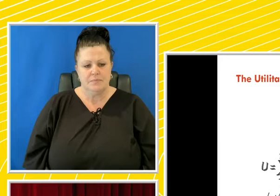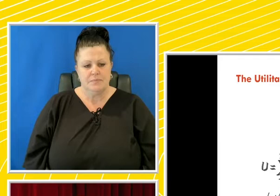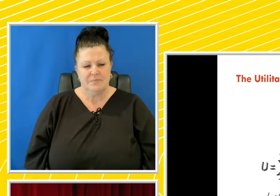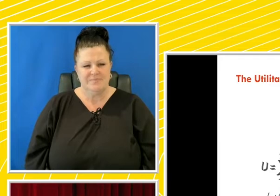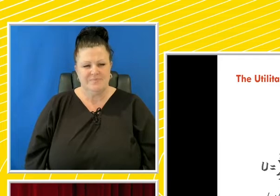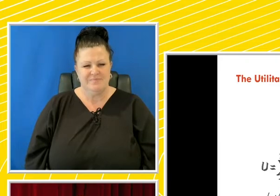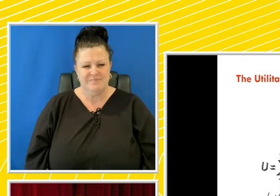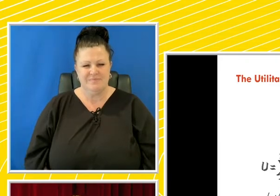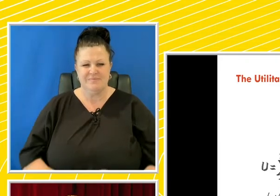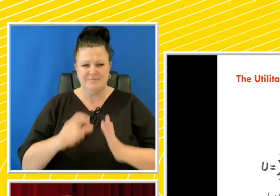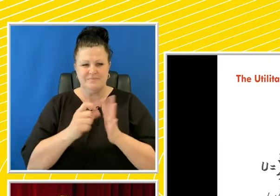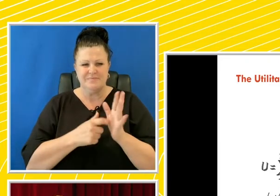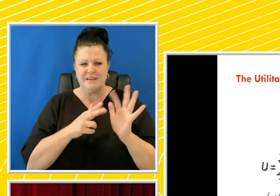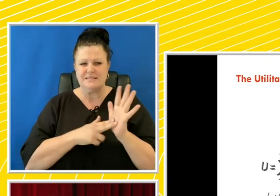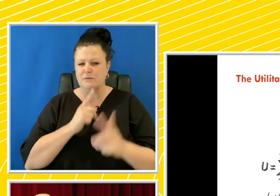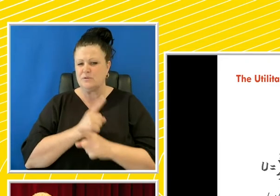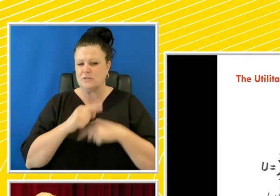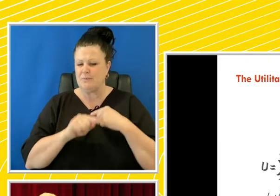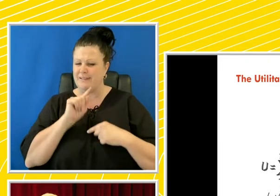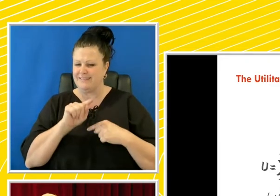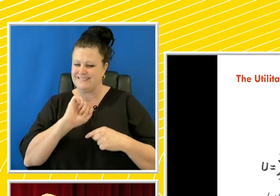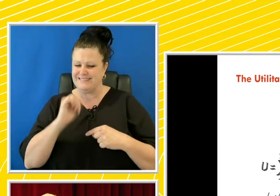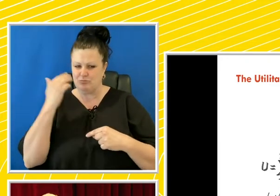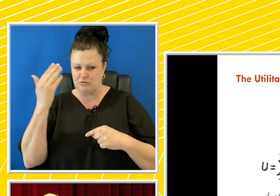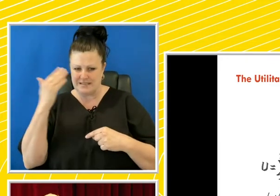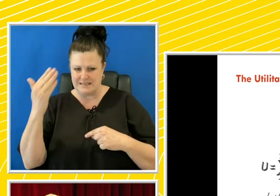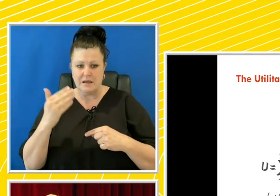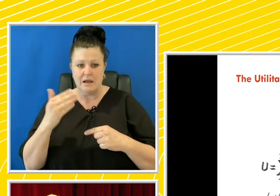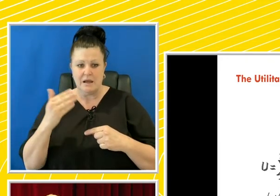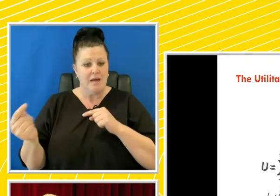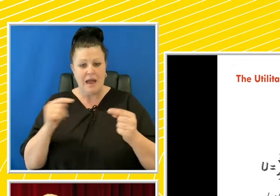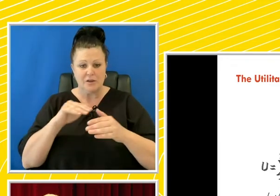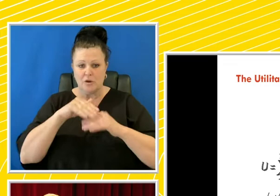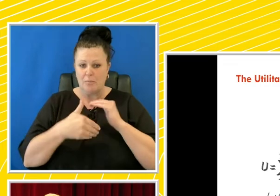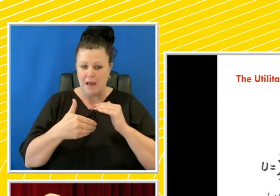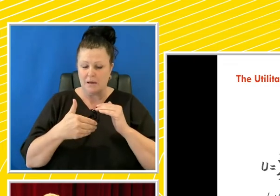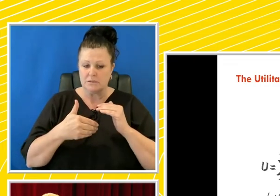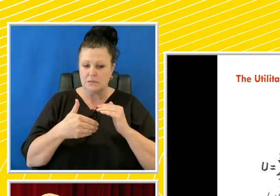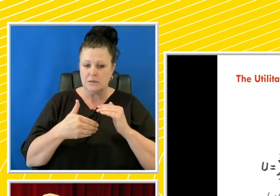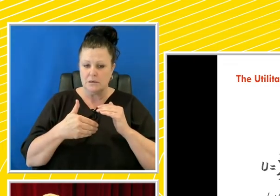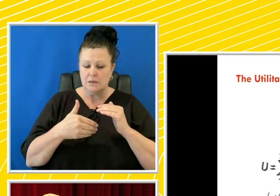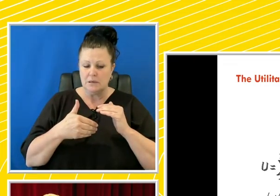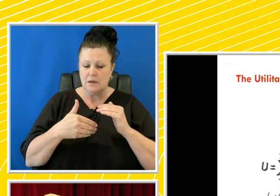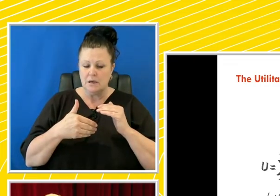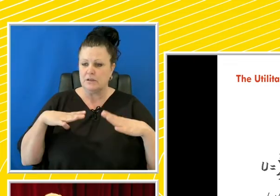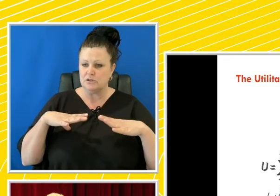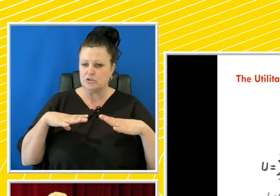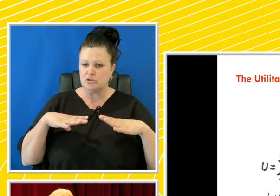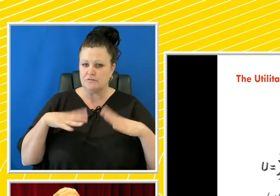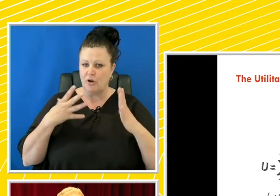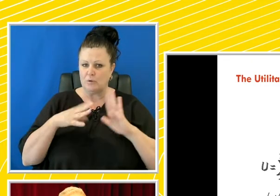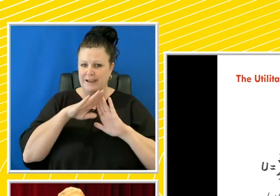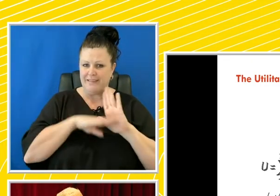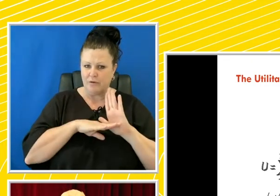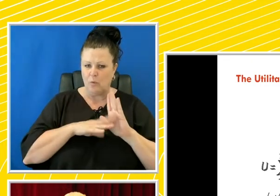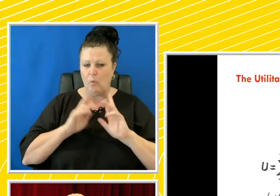Darren cited this in his presentation, the argument from utility, the utilitarian position, frequently the default ethical or normative